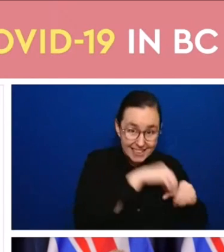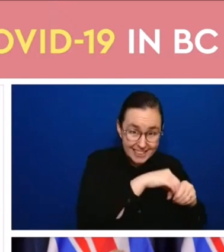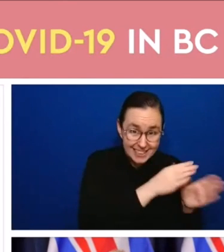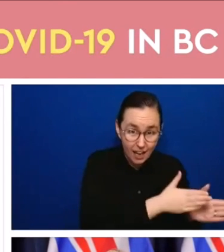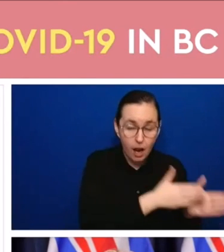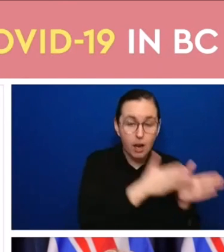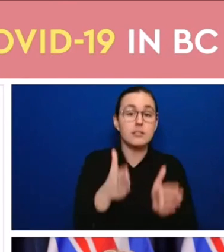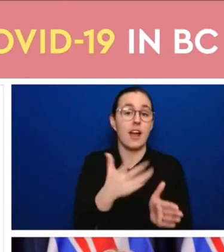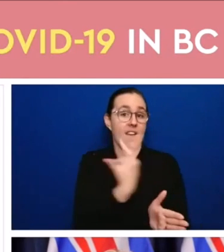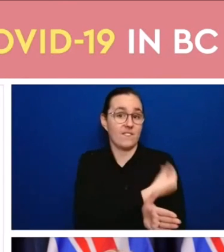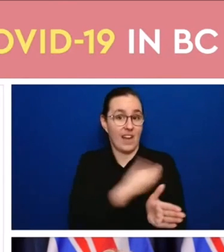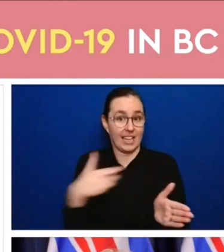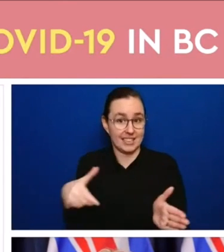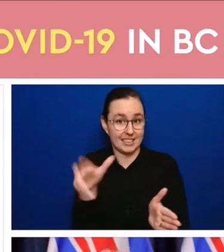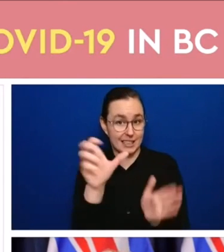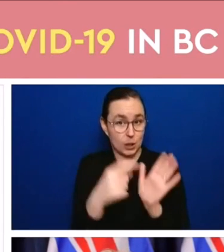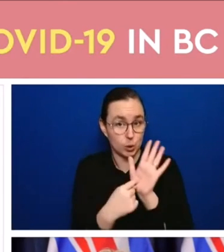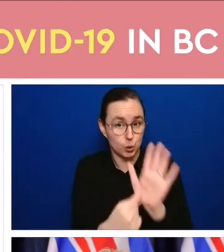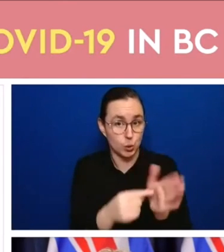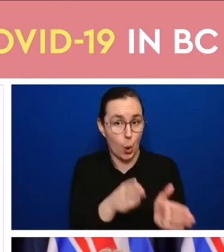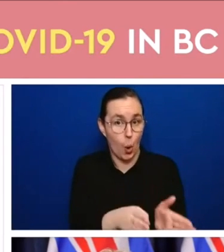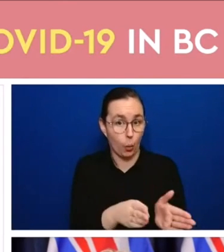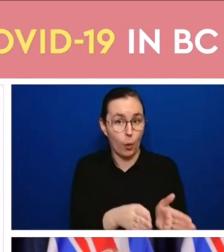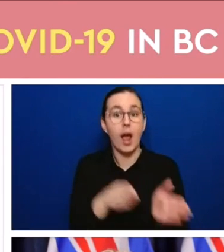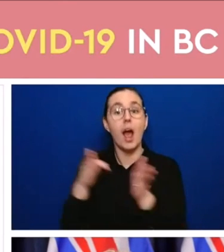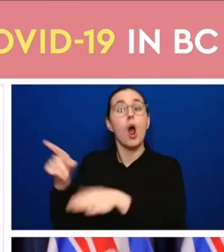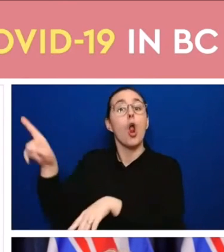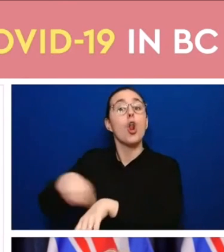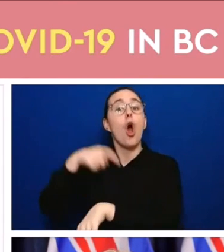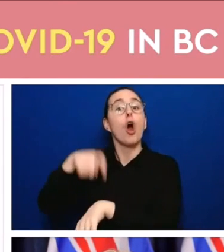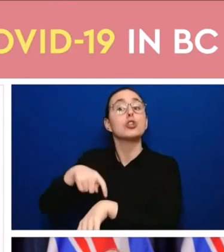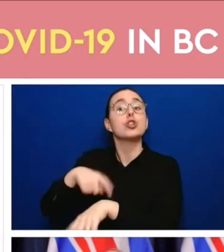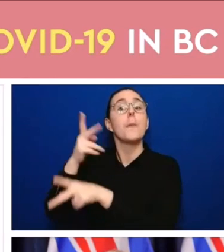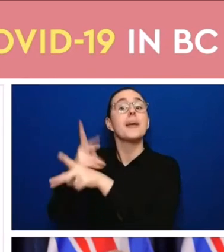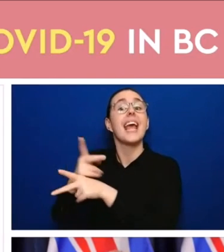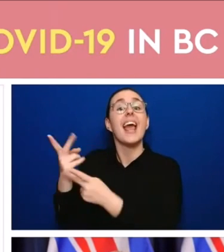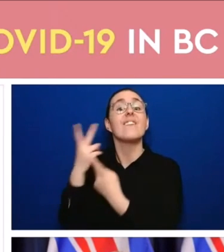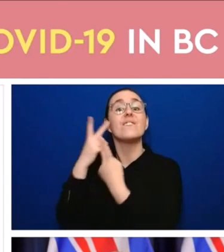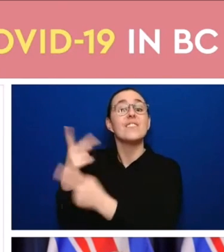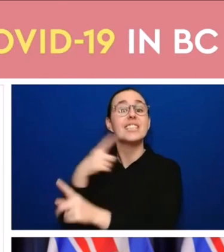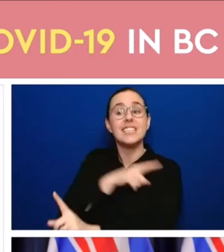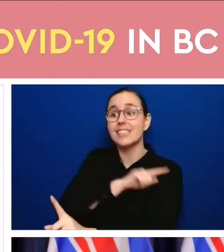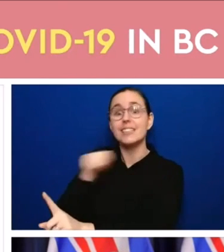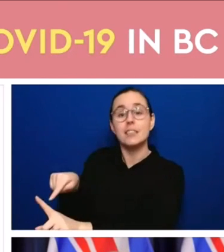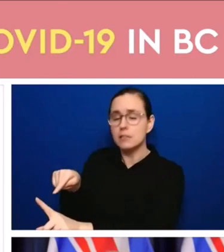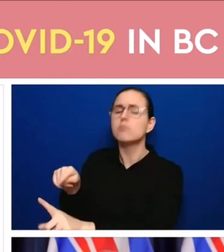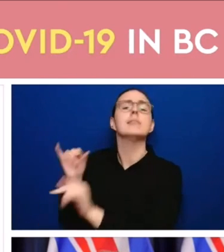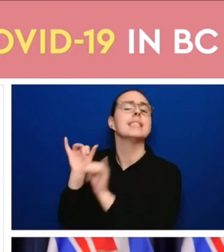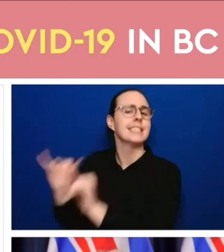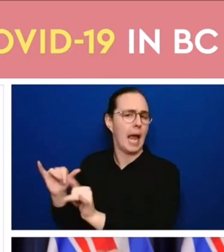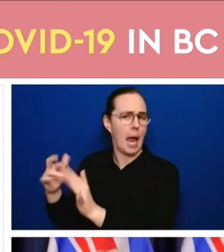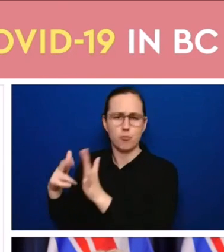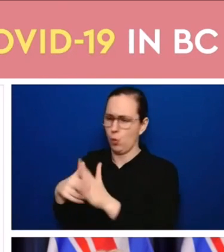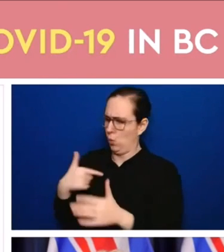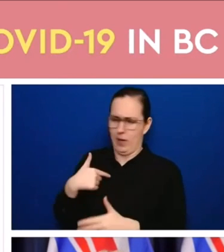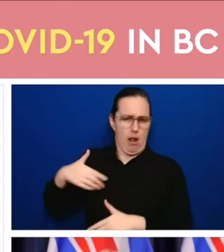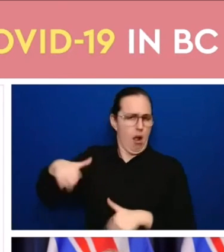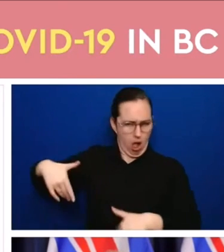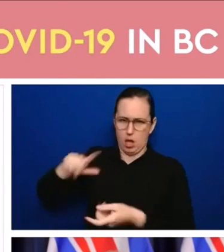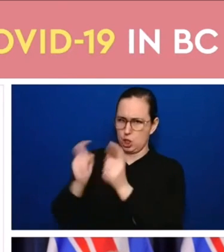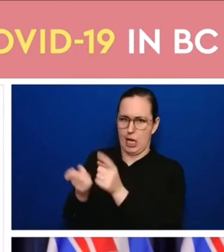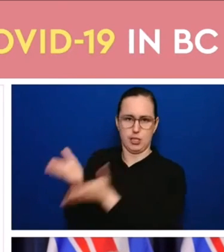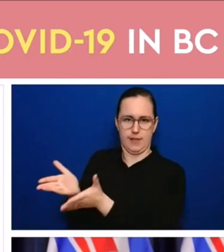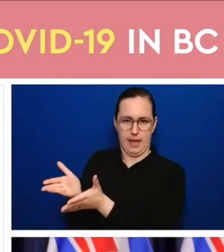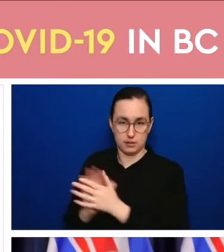long-term care we'll be working with our school and childcare and early childhood education on the reviewing of the